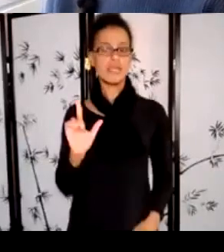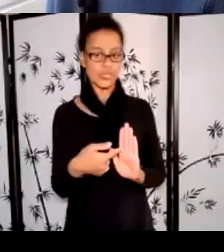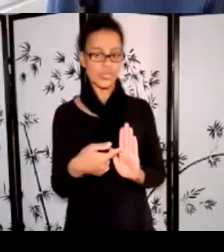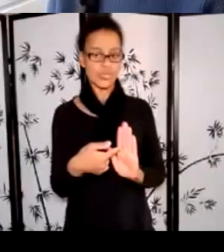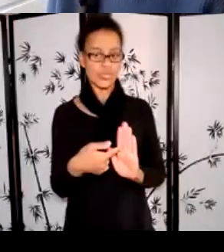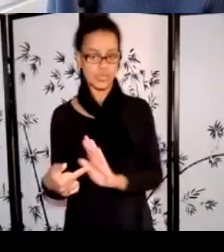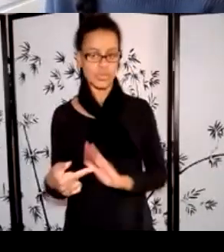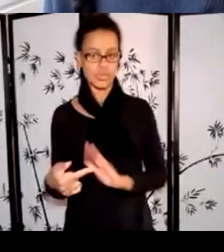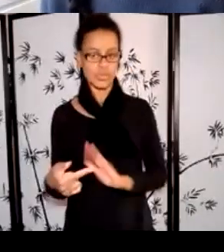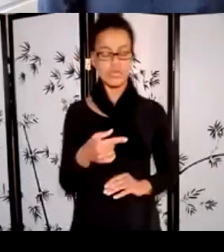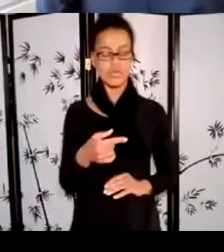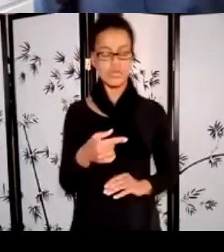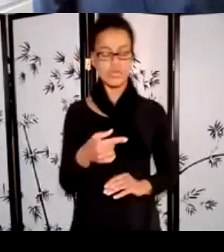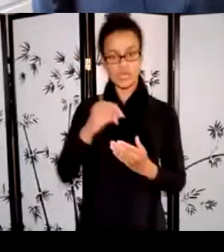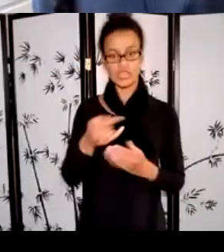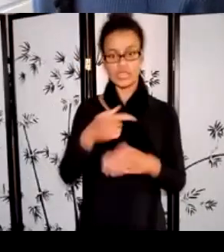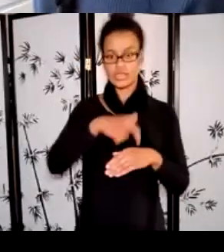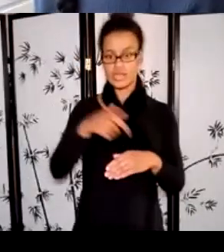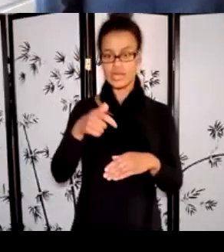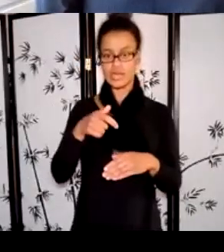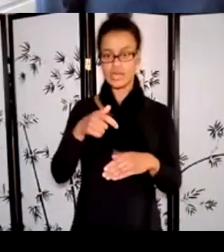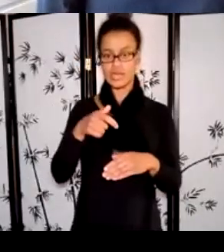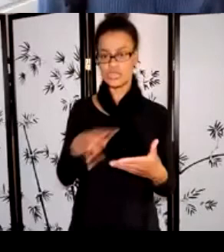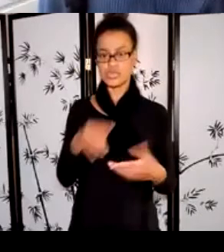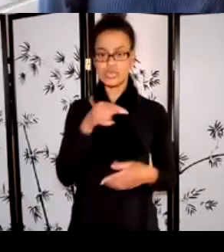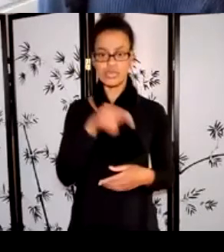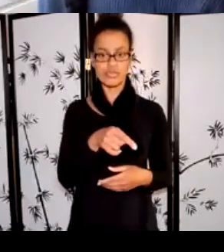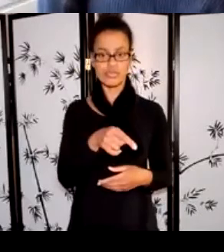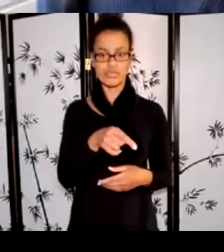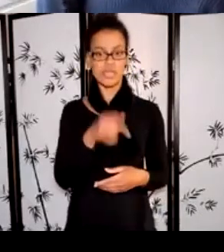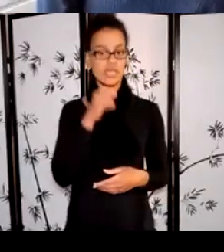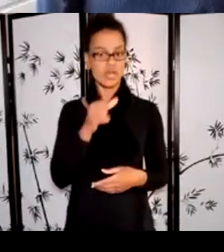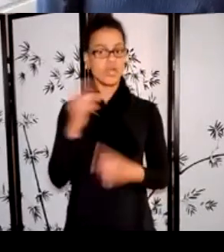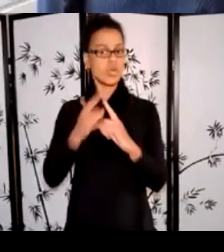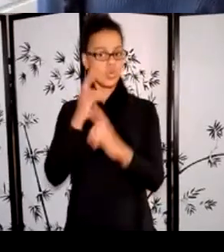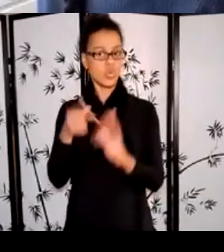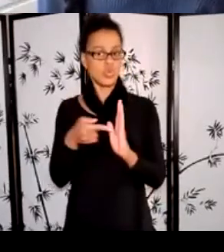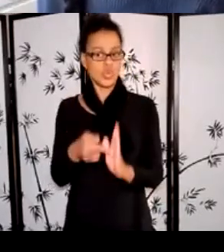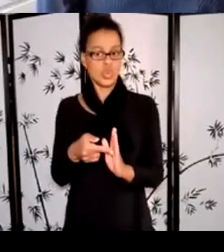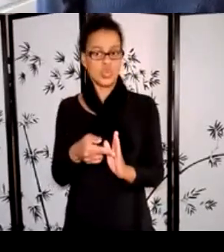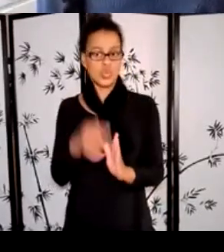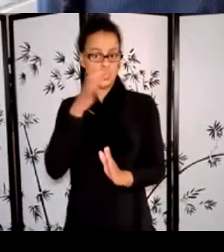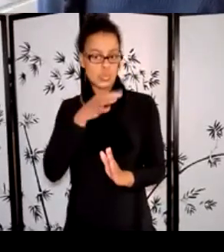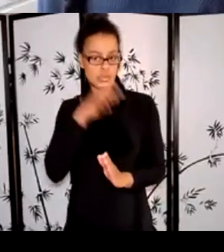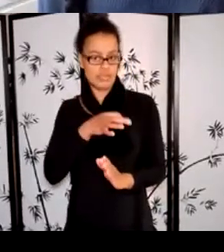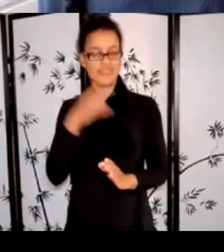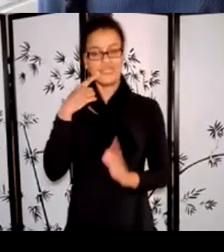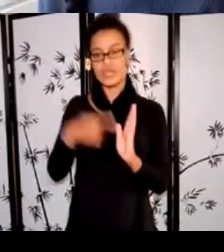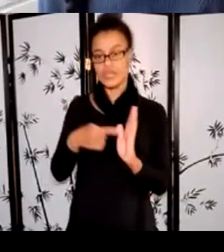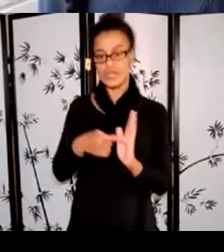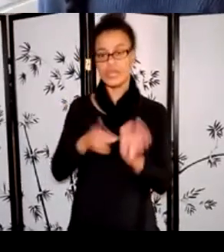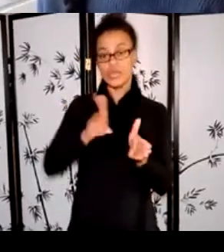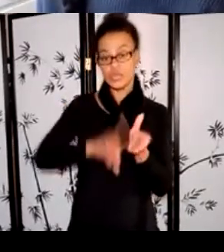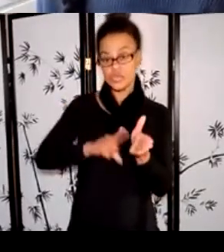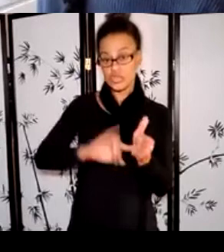timeline and goals for this grant application. Some examples, a research project, creating or developing new